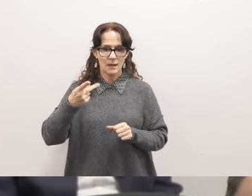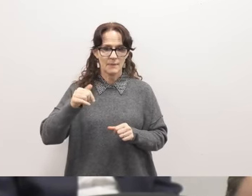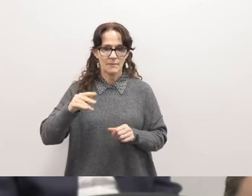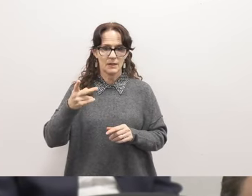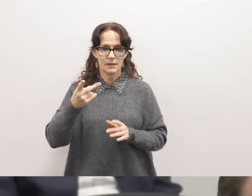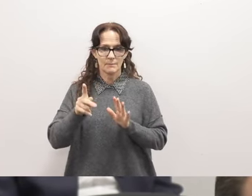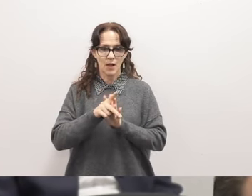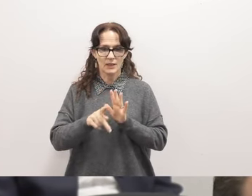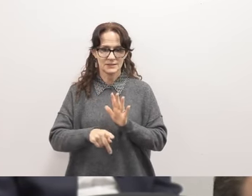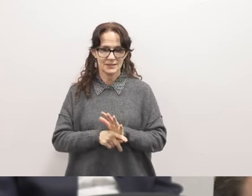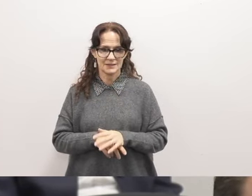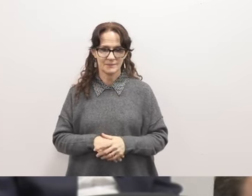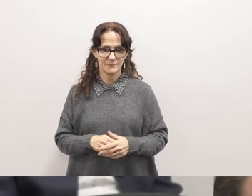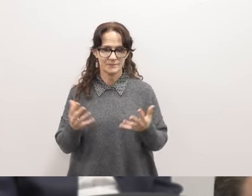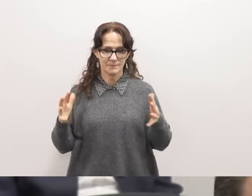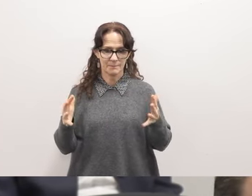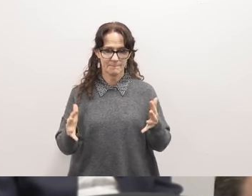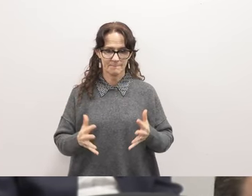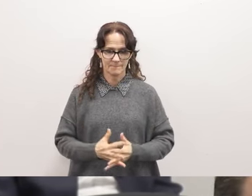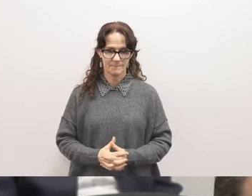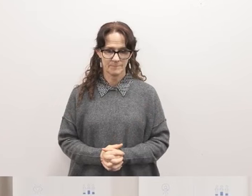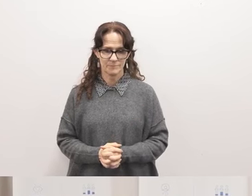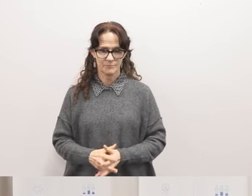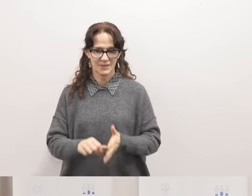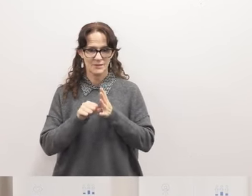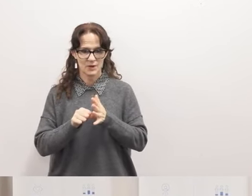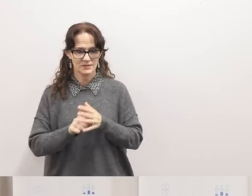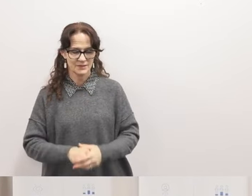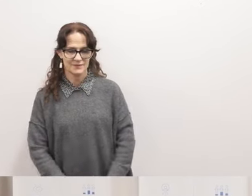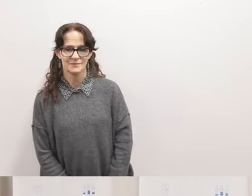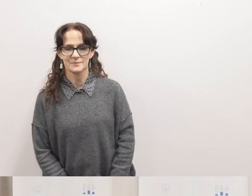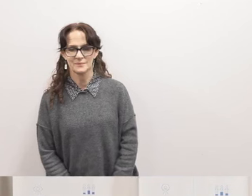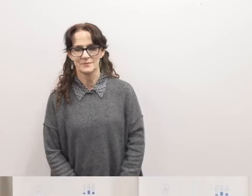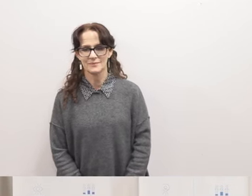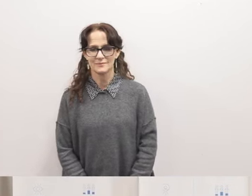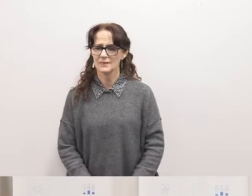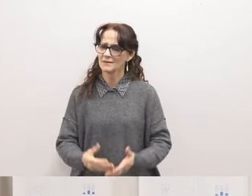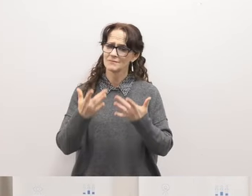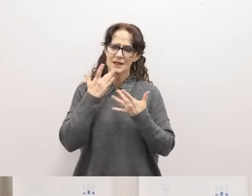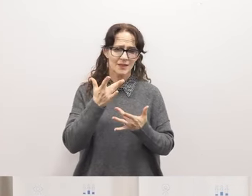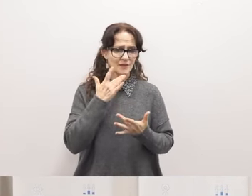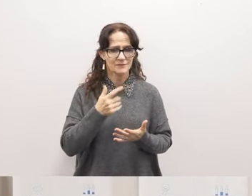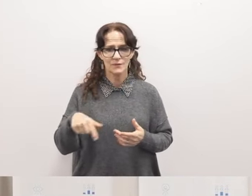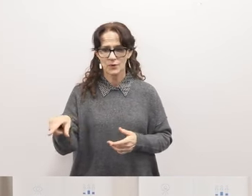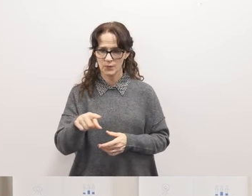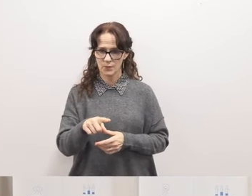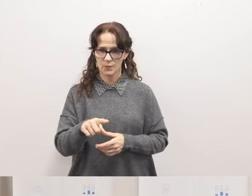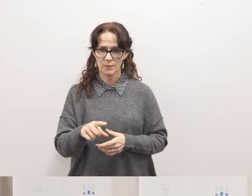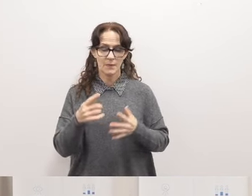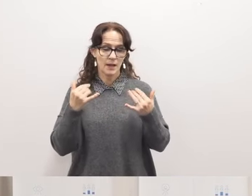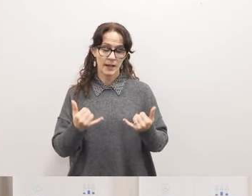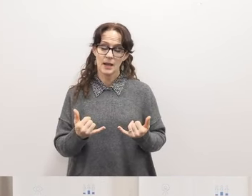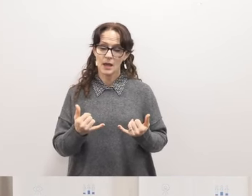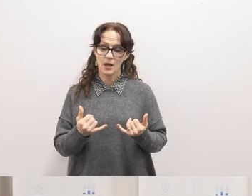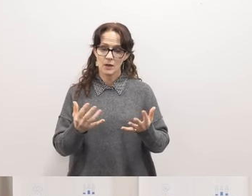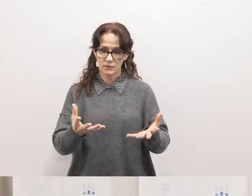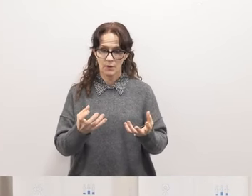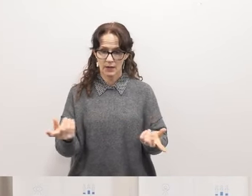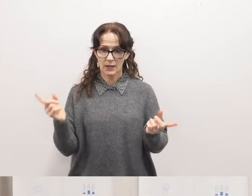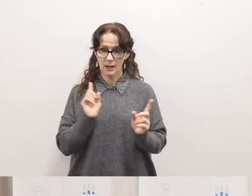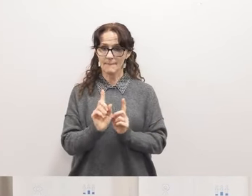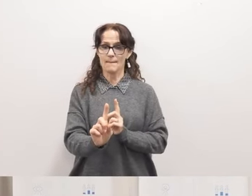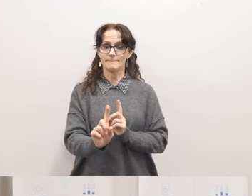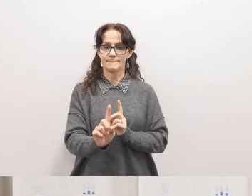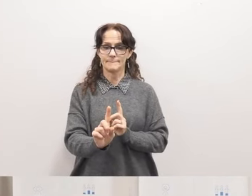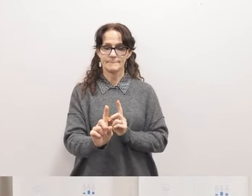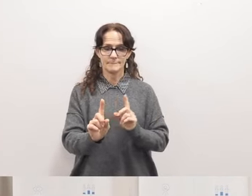okay very impressive um we wish you well in that in the meantime if you'd like to come up here